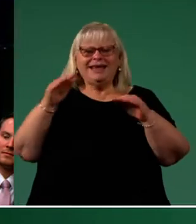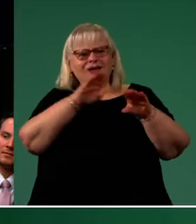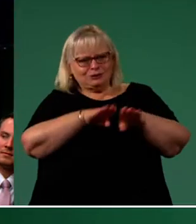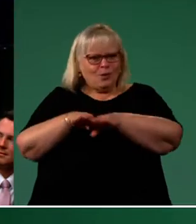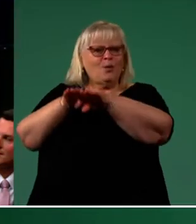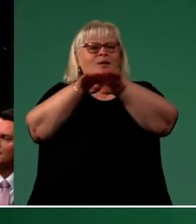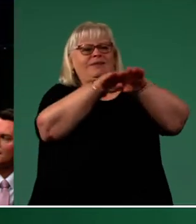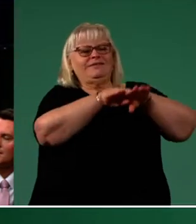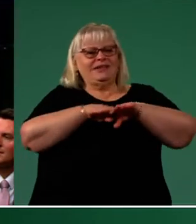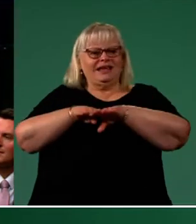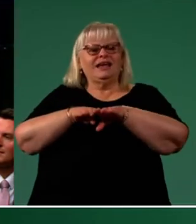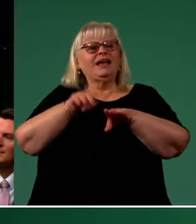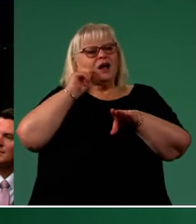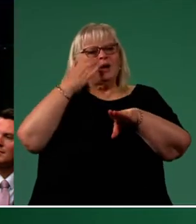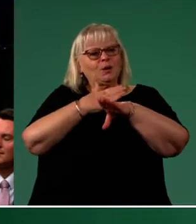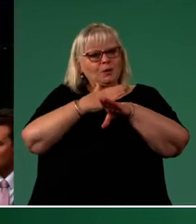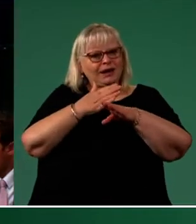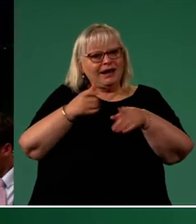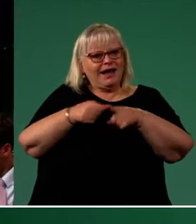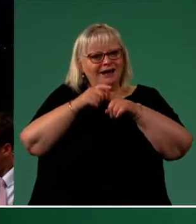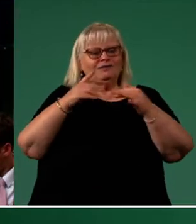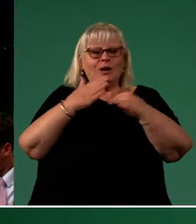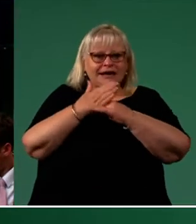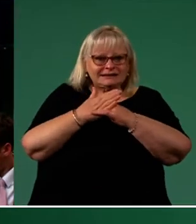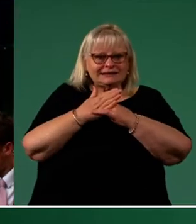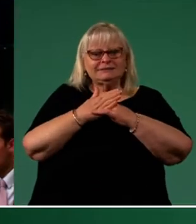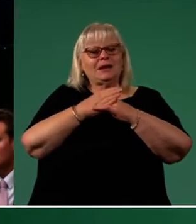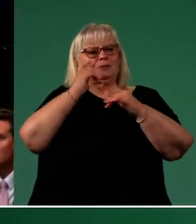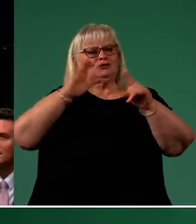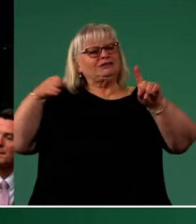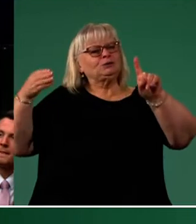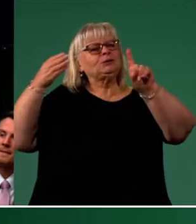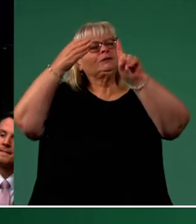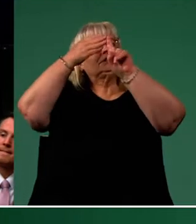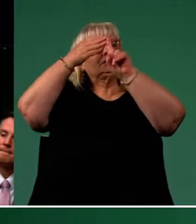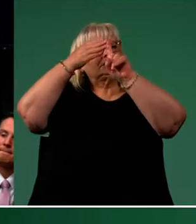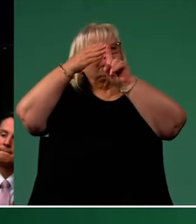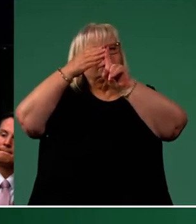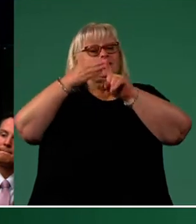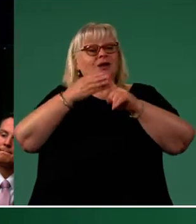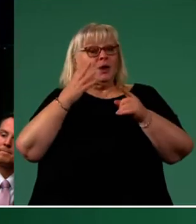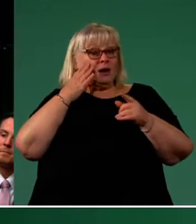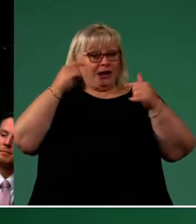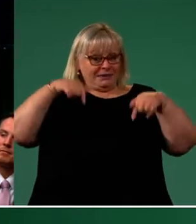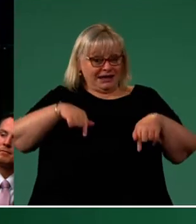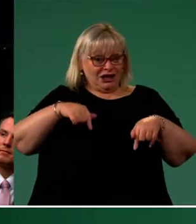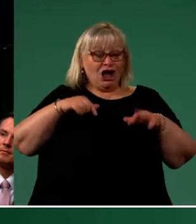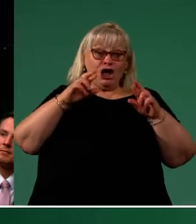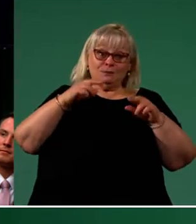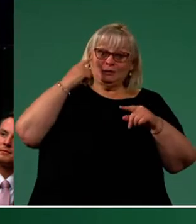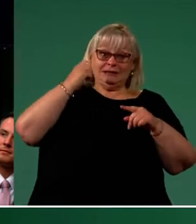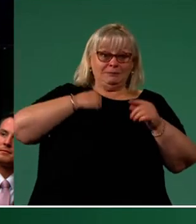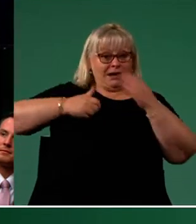fabric. I work hard, be accessible and be ambitious for our nation. And while I do I hope you see in me my history